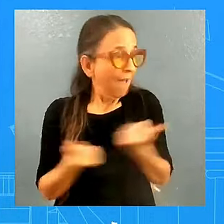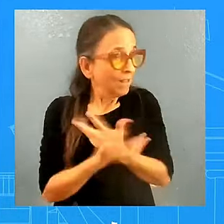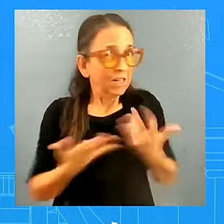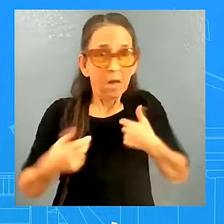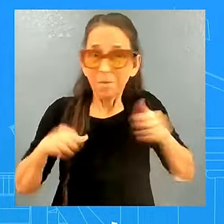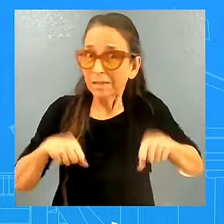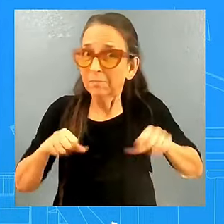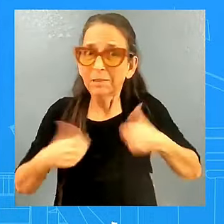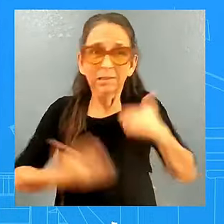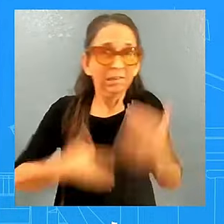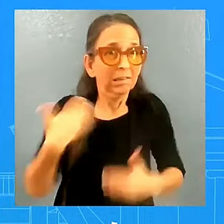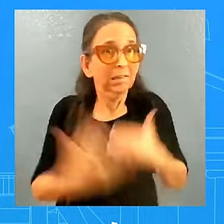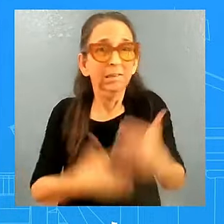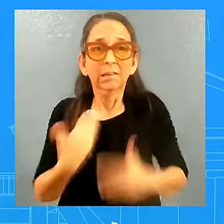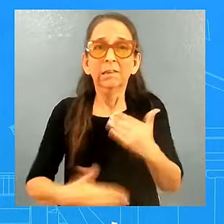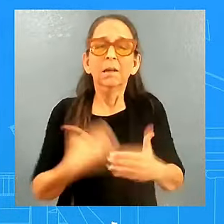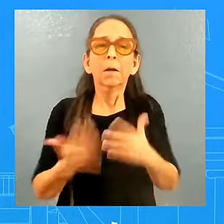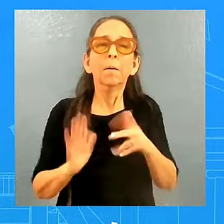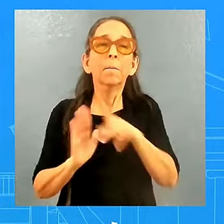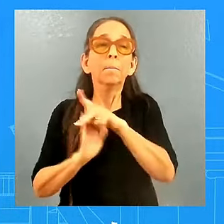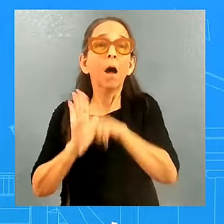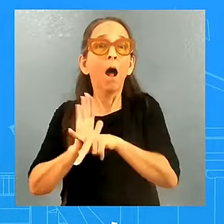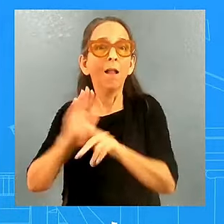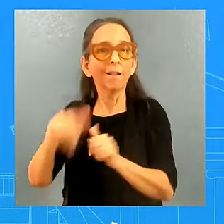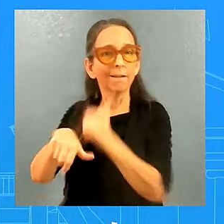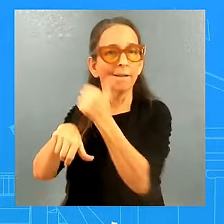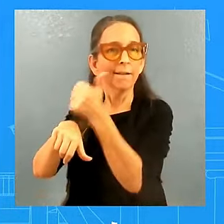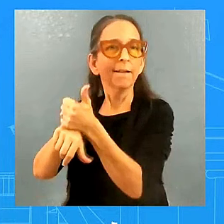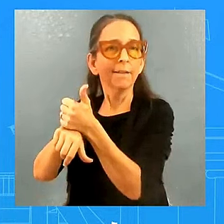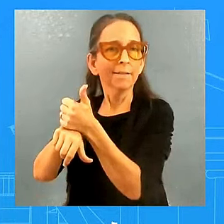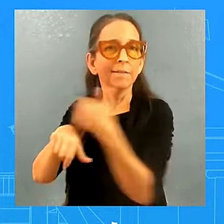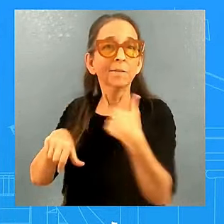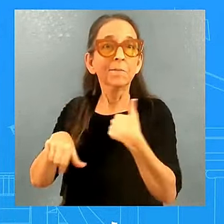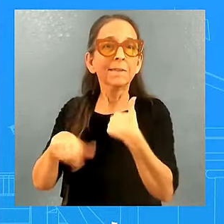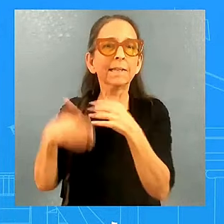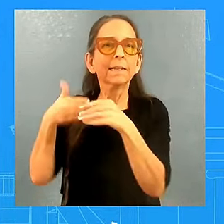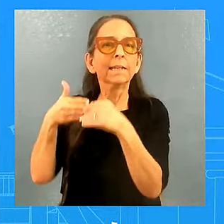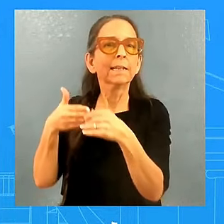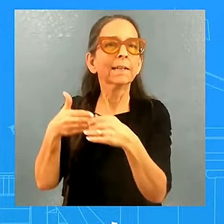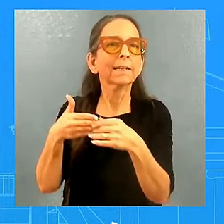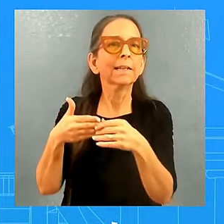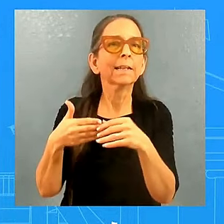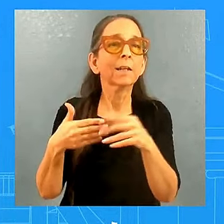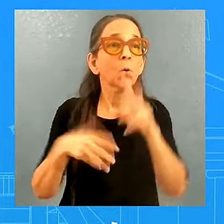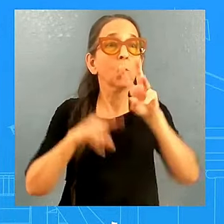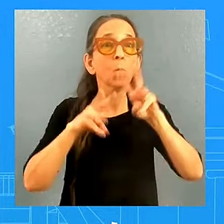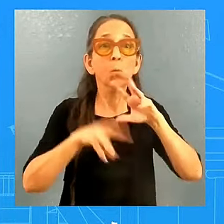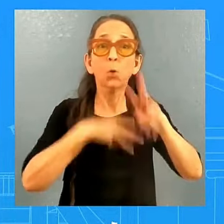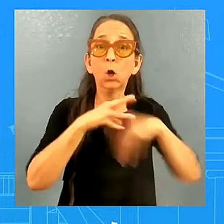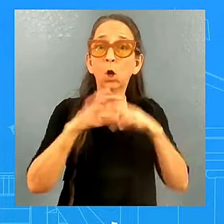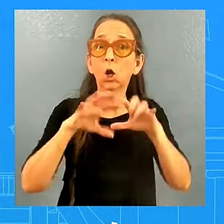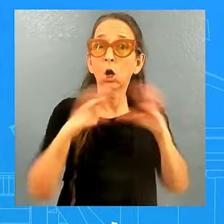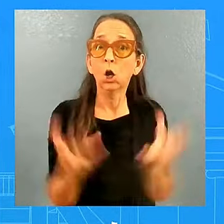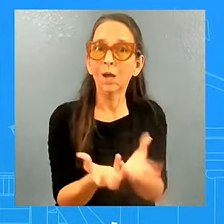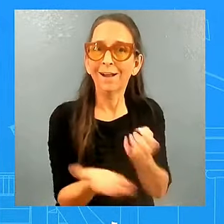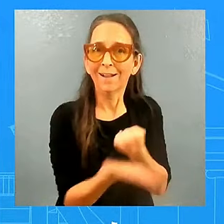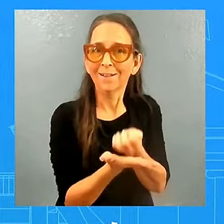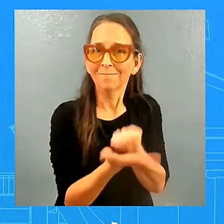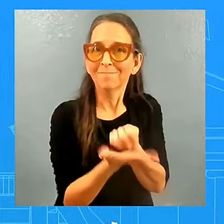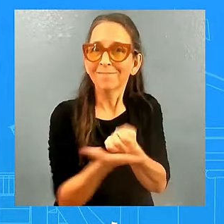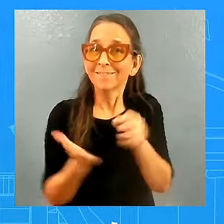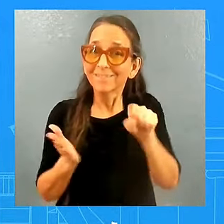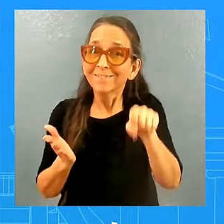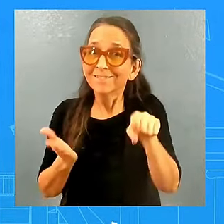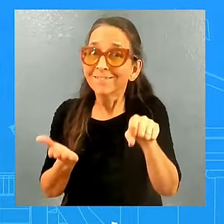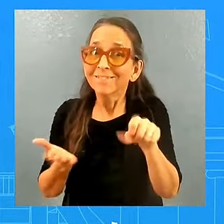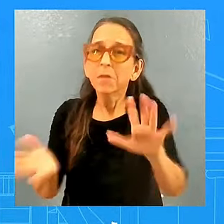us out of the pandemic and leading the world on the economic front, there were political toll, right? The